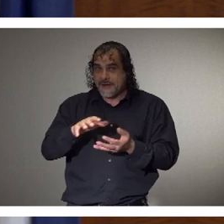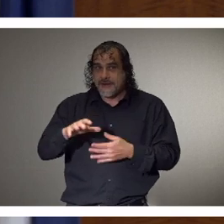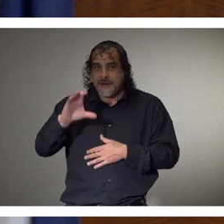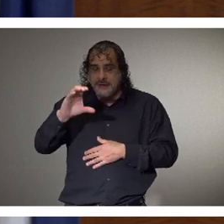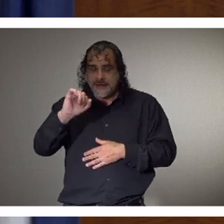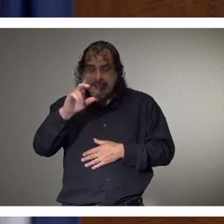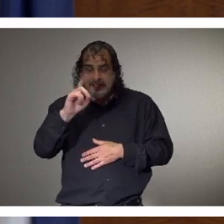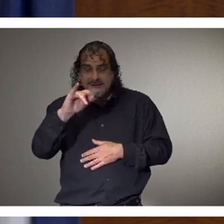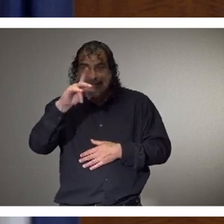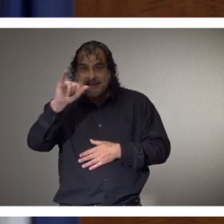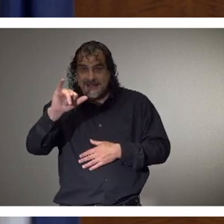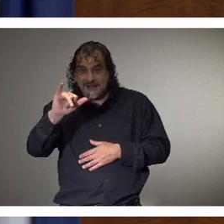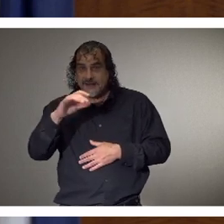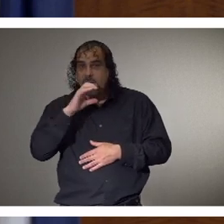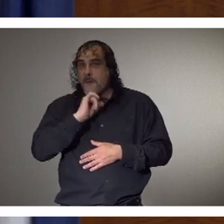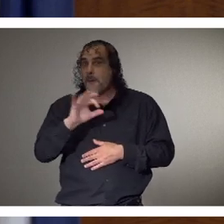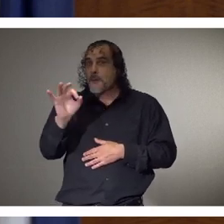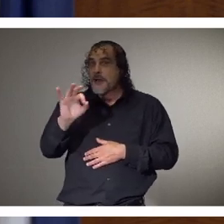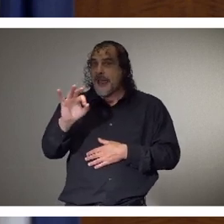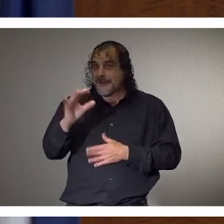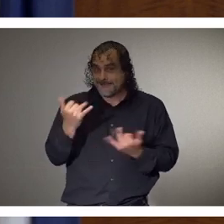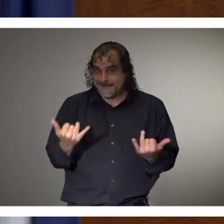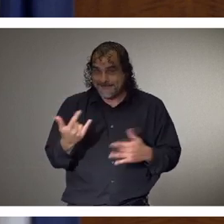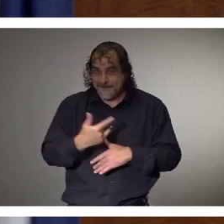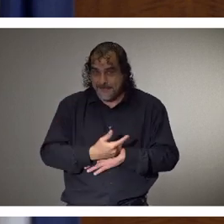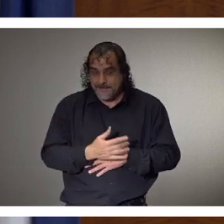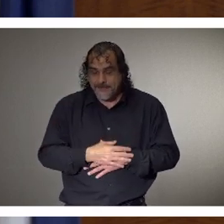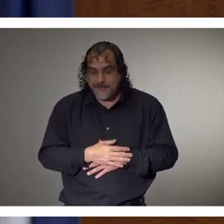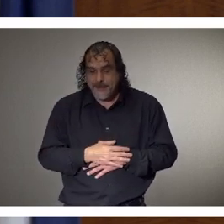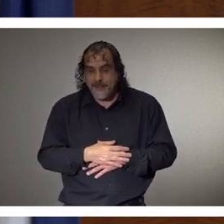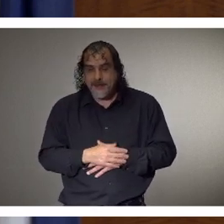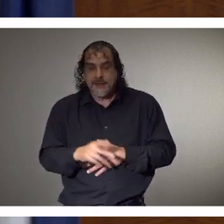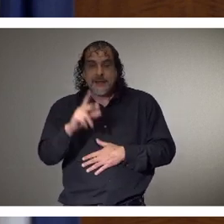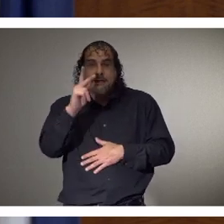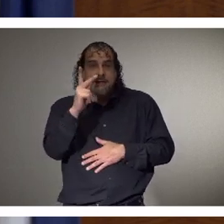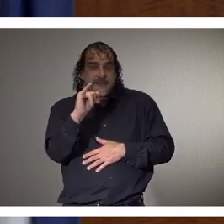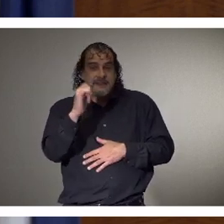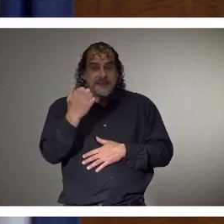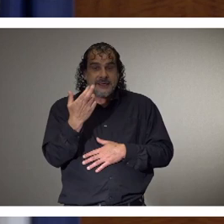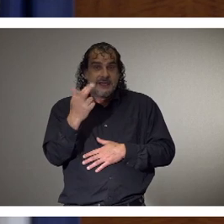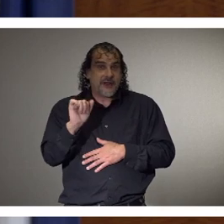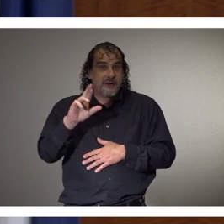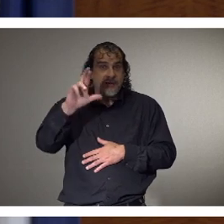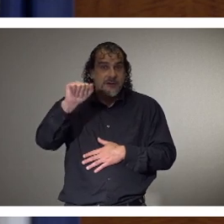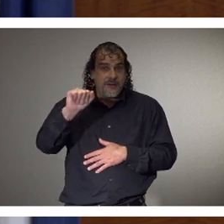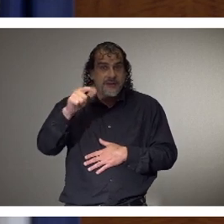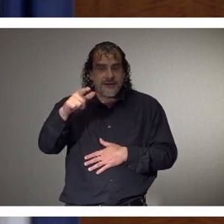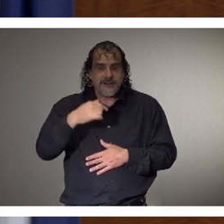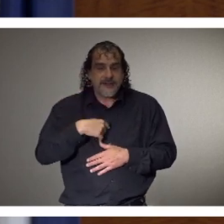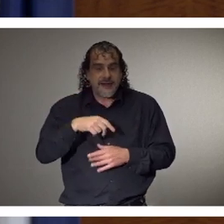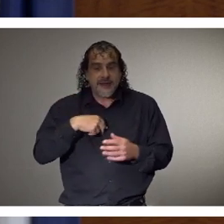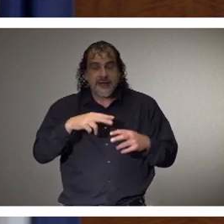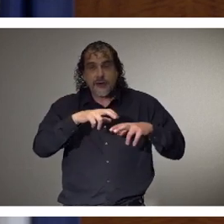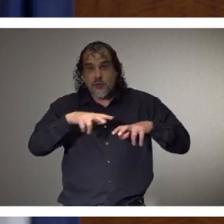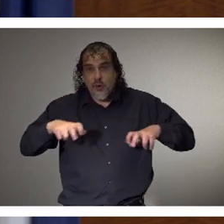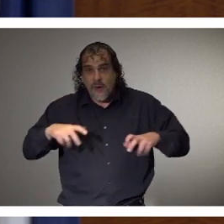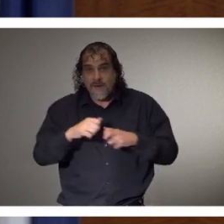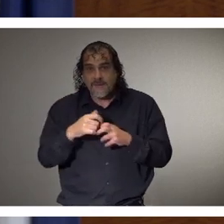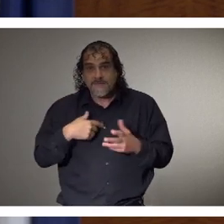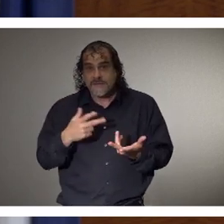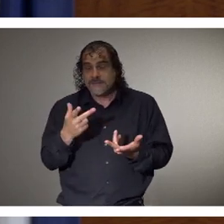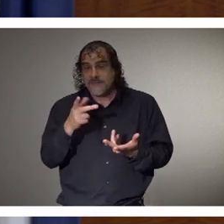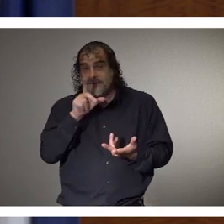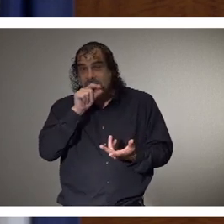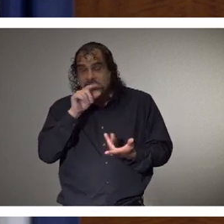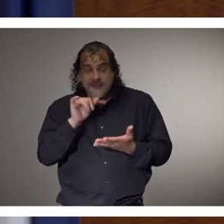turns nine today. Happy birthday, Cassidy. Kiara Smith eating crawfish and playing basketball is what